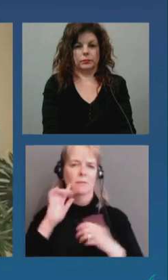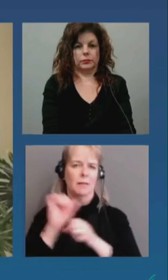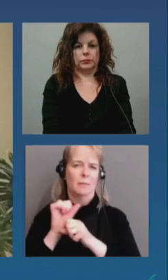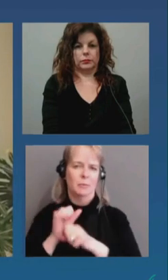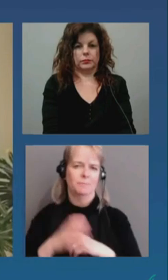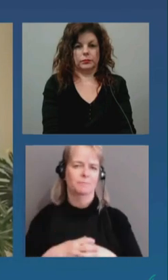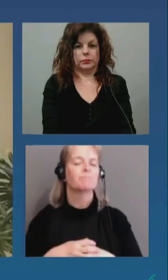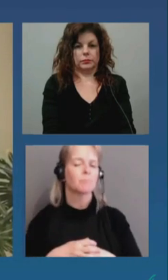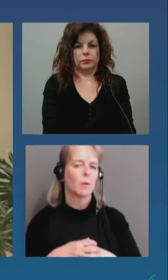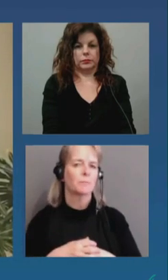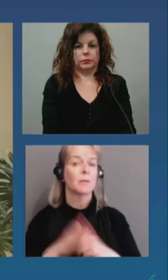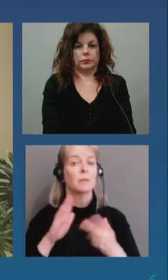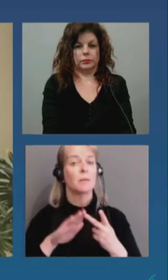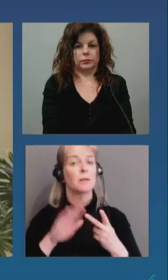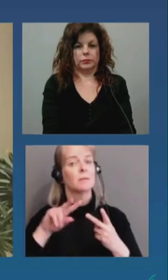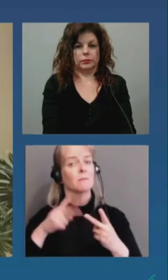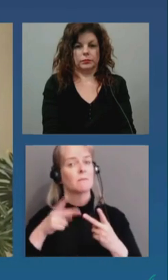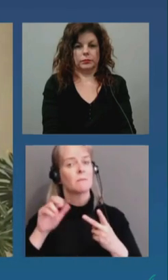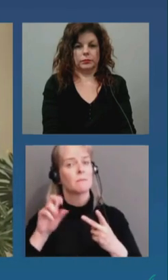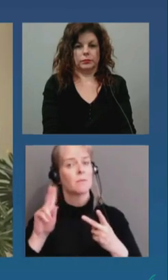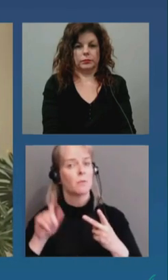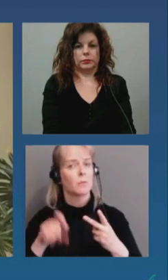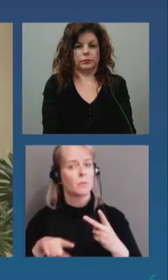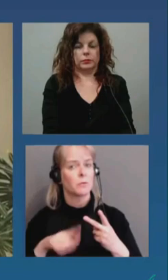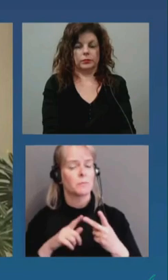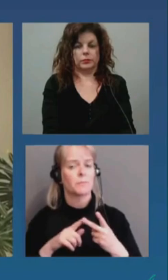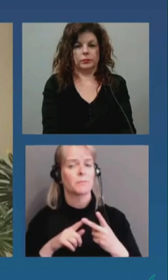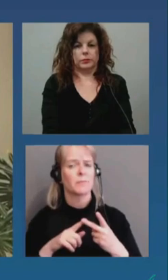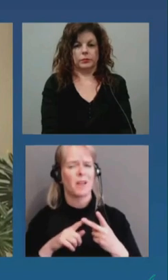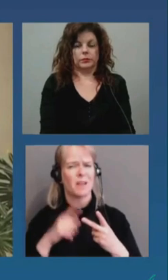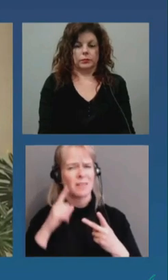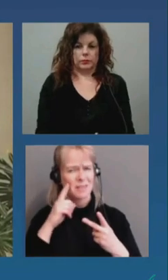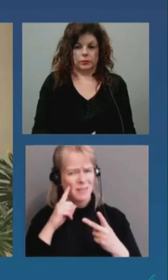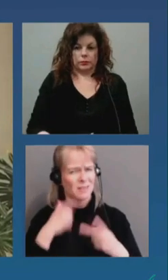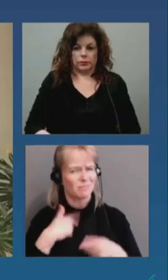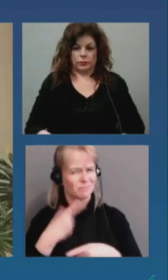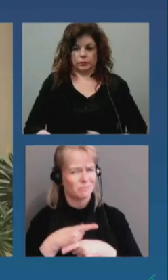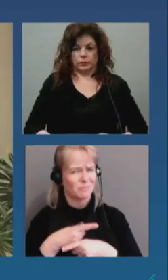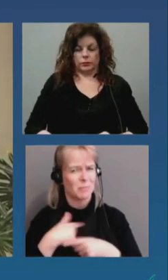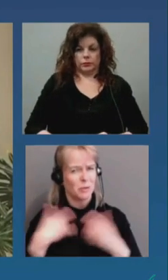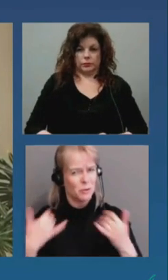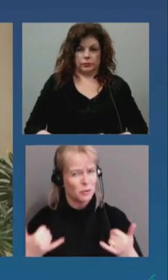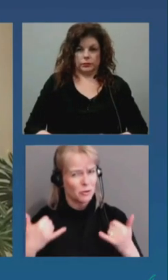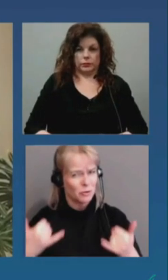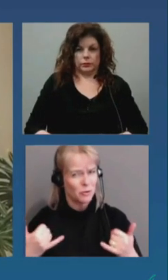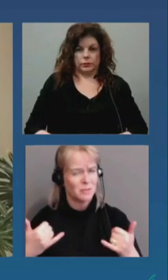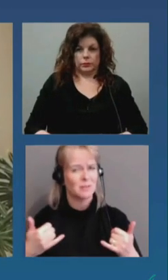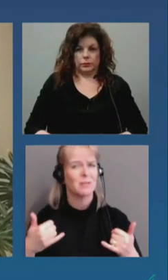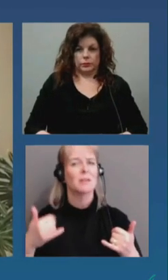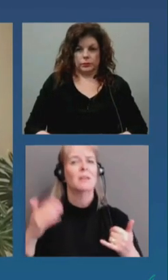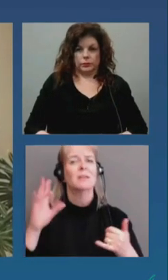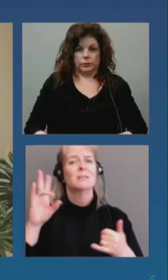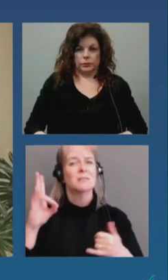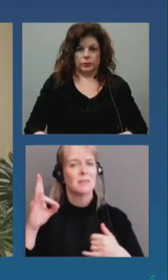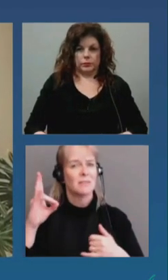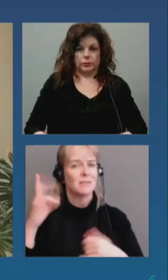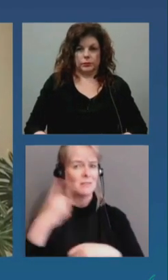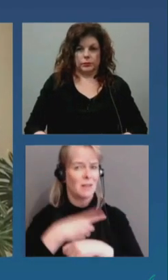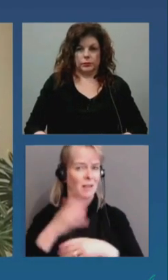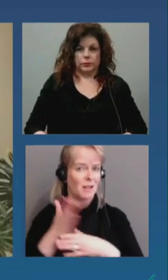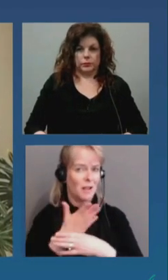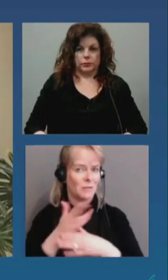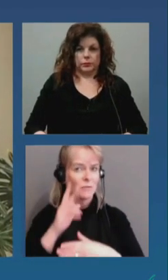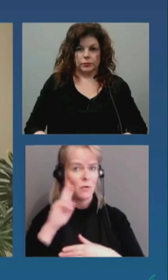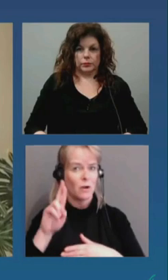Okay, my follow-up question is, and I believe this is correct, but the current RT, the seven-day average for RT in Ottawa is 0